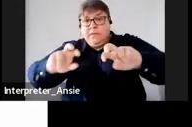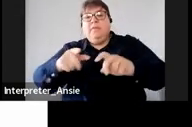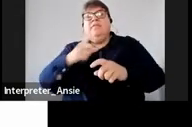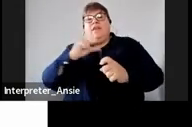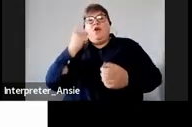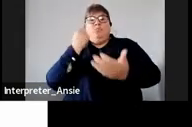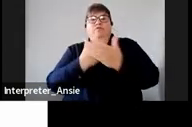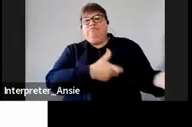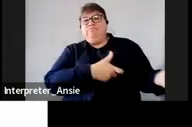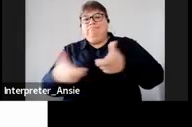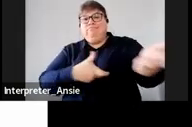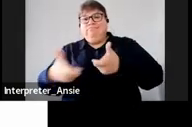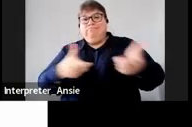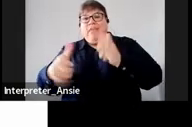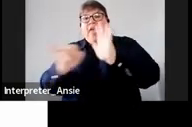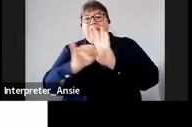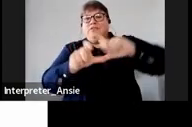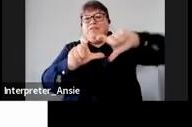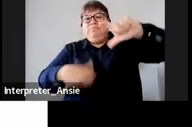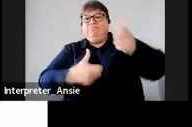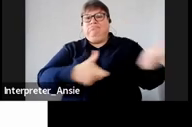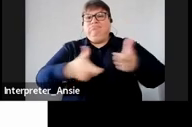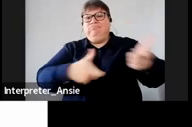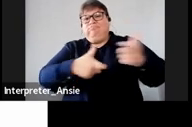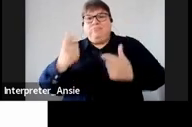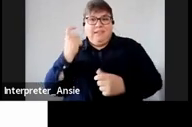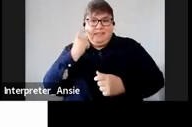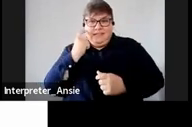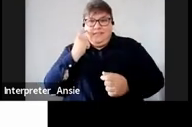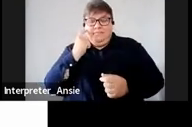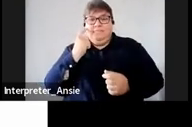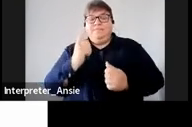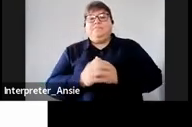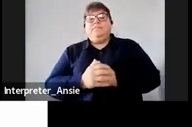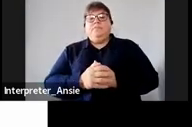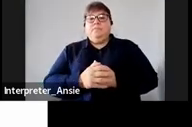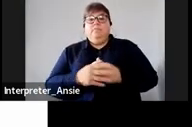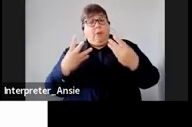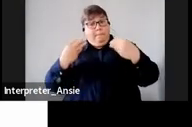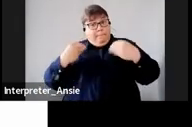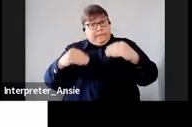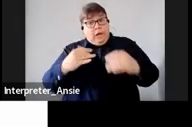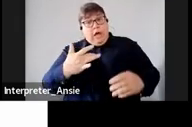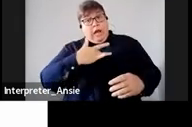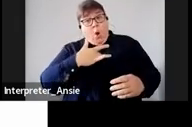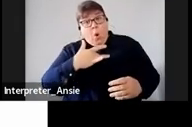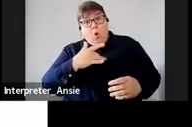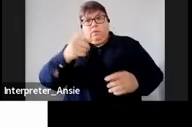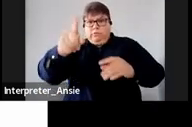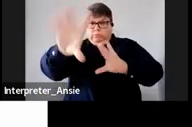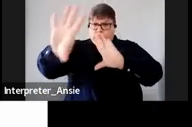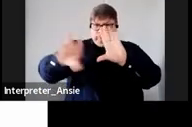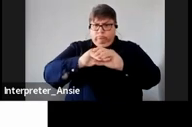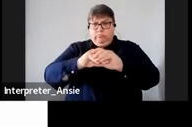with all those invoices or text till slips for business records you must include all of the